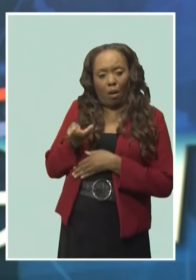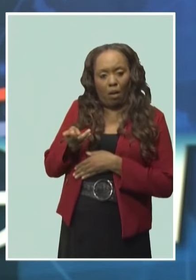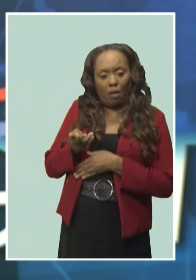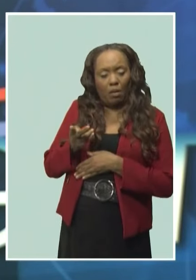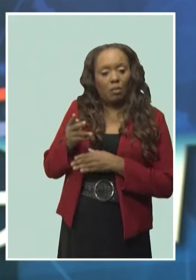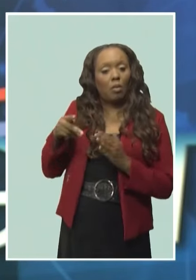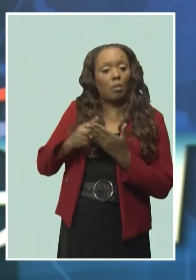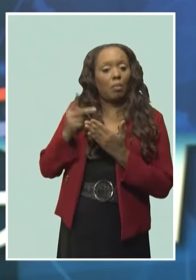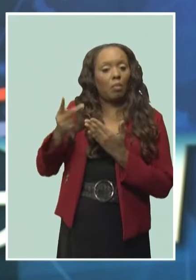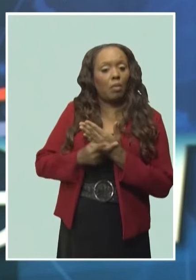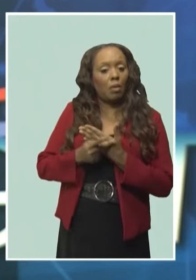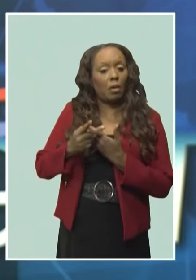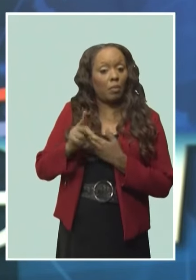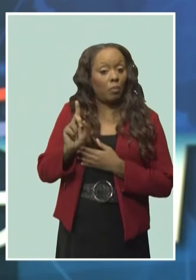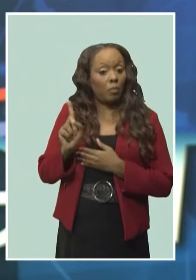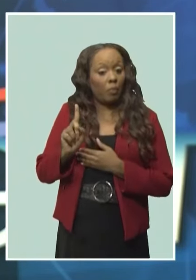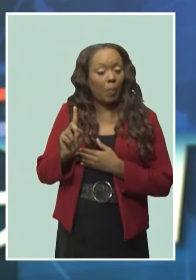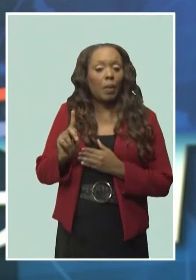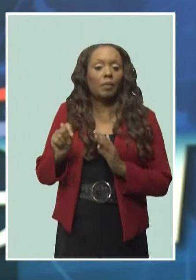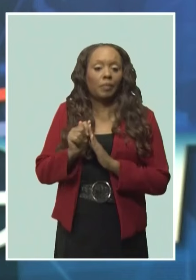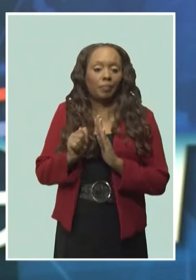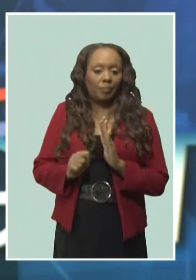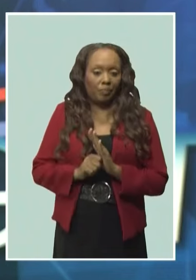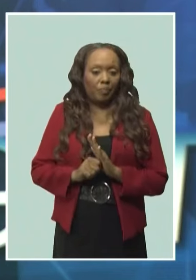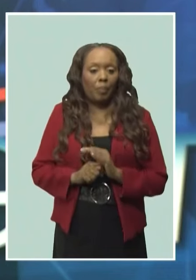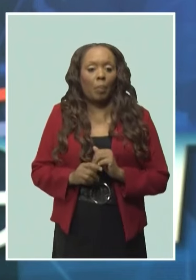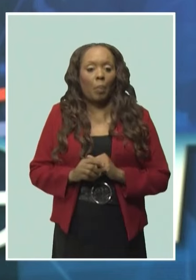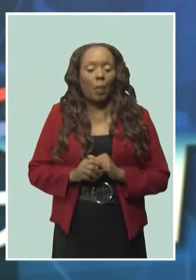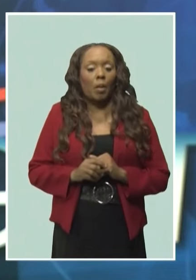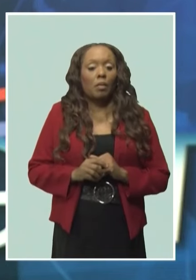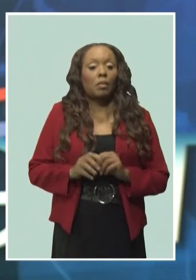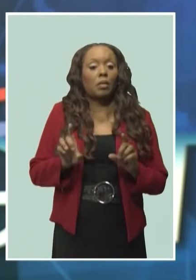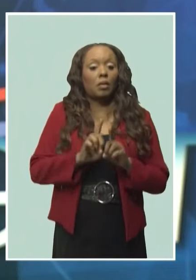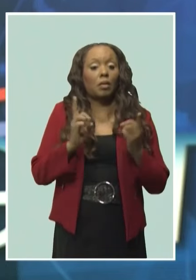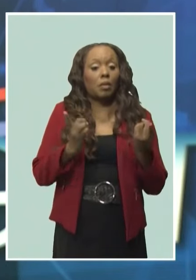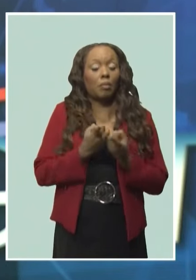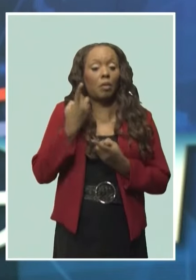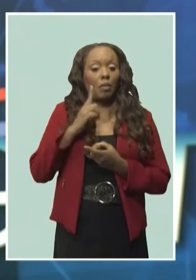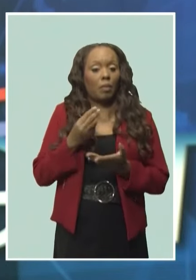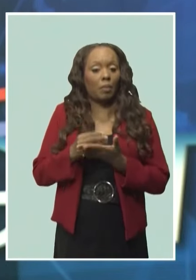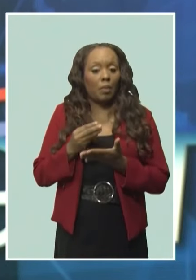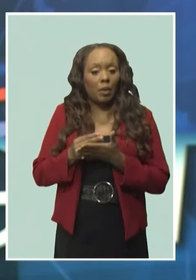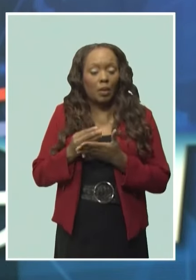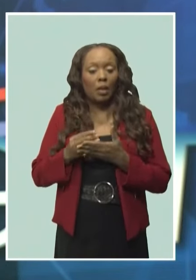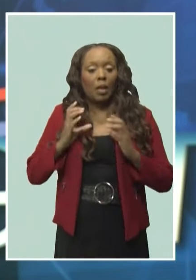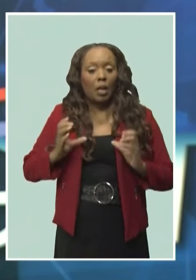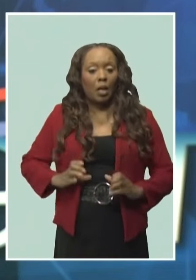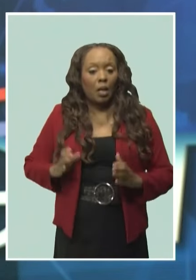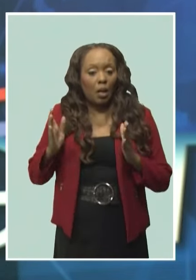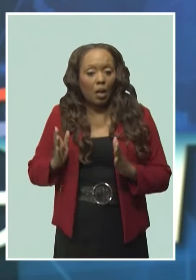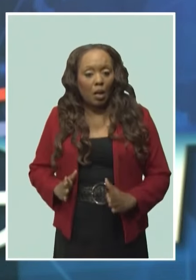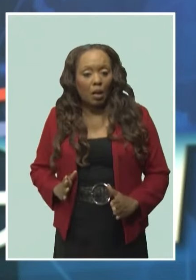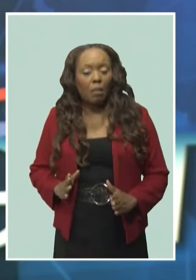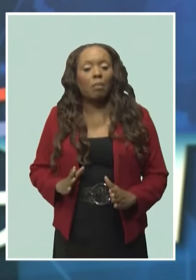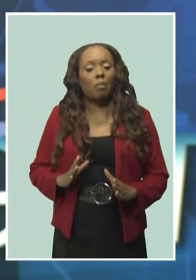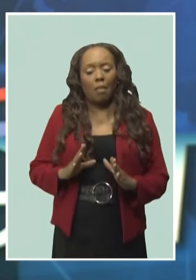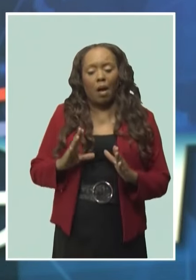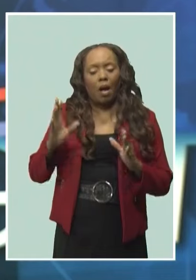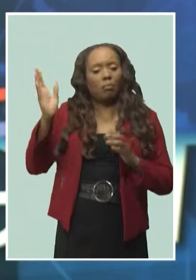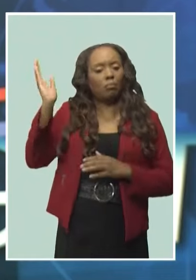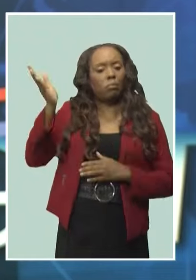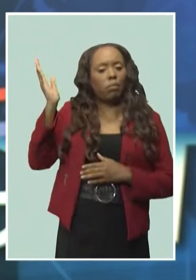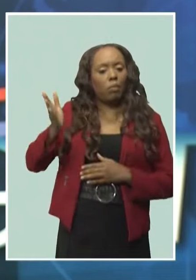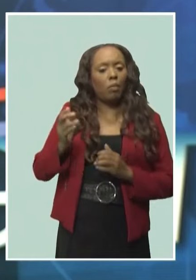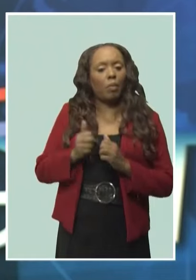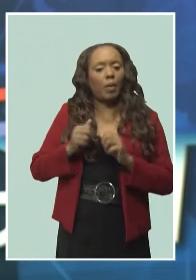The drive to increase awareness was organized by the Department of Commerce and Consumer Affairs to coincide with World Consumer Rights